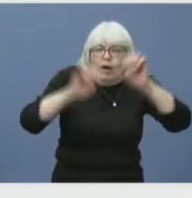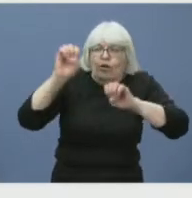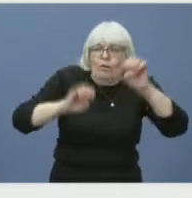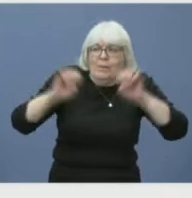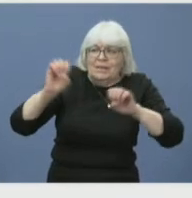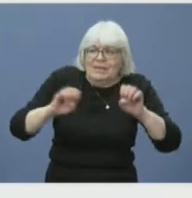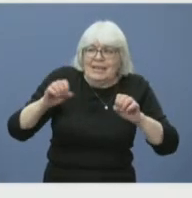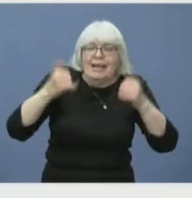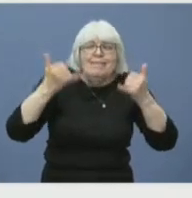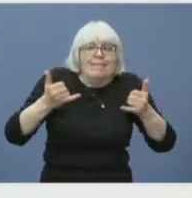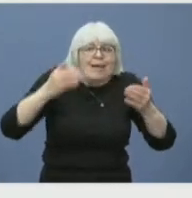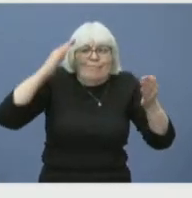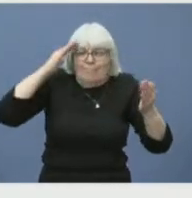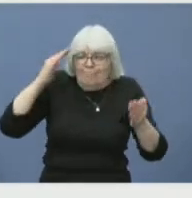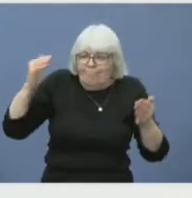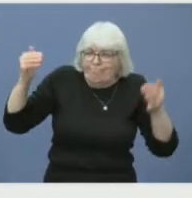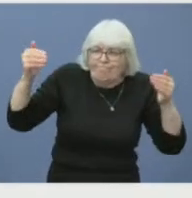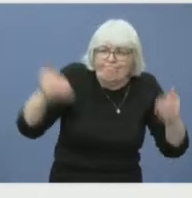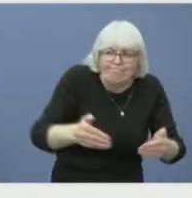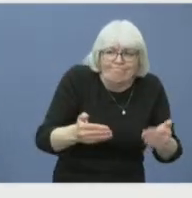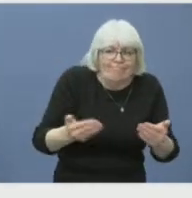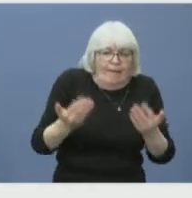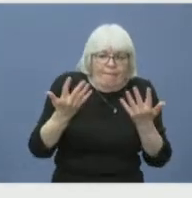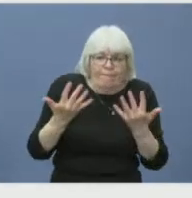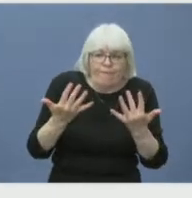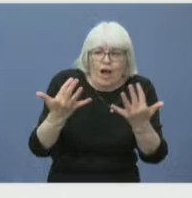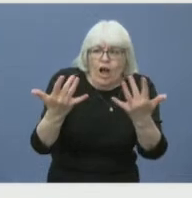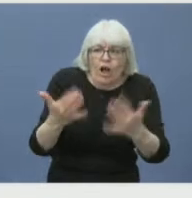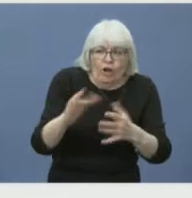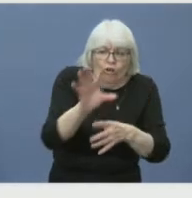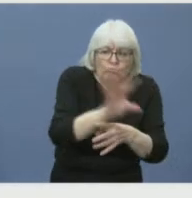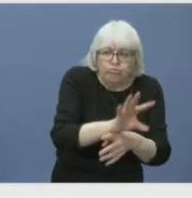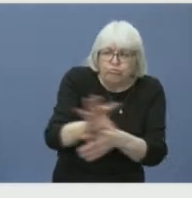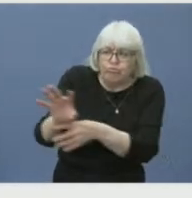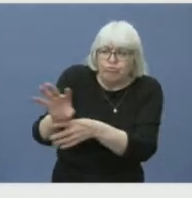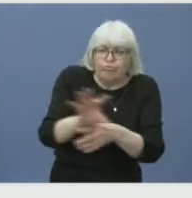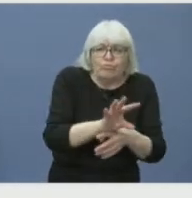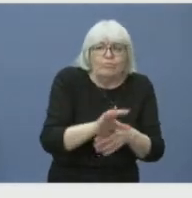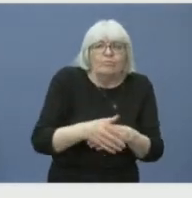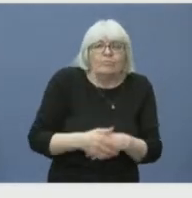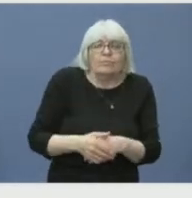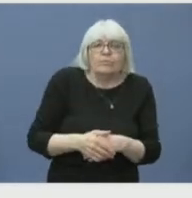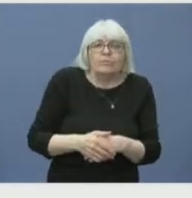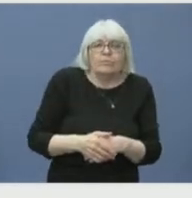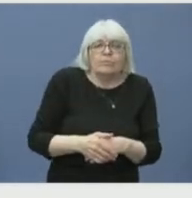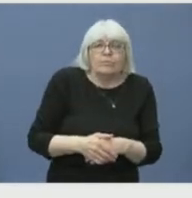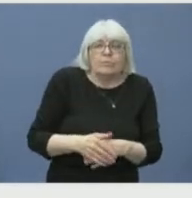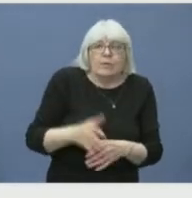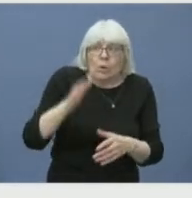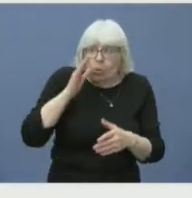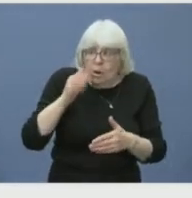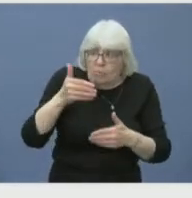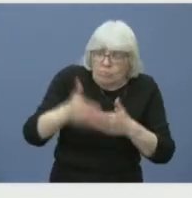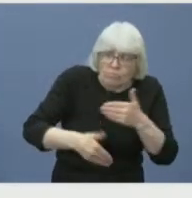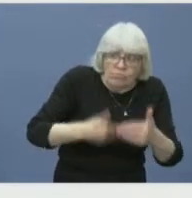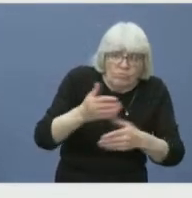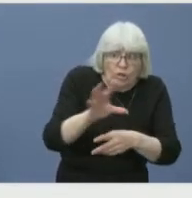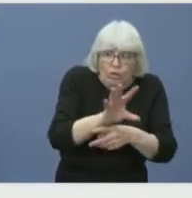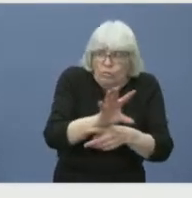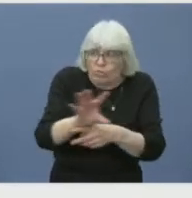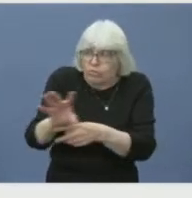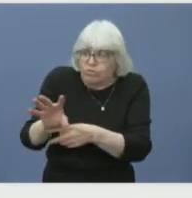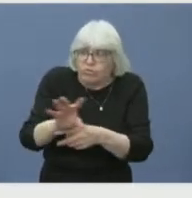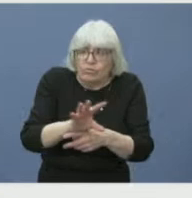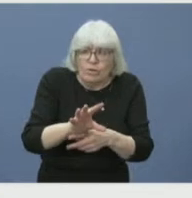first and foremost, and as we transition to a different role into those fighting those fires and assisting